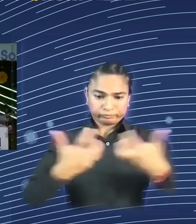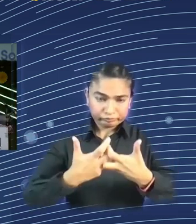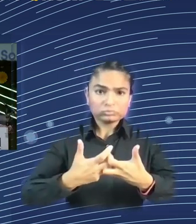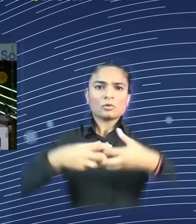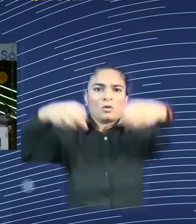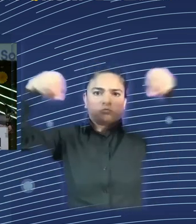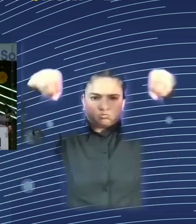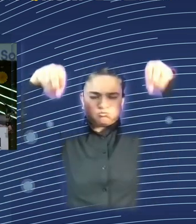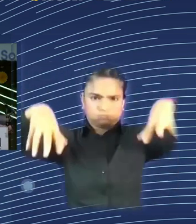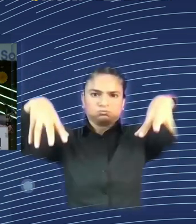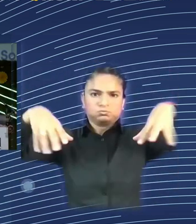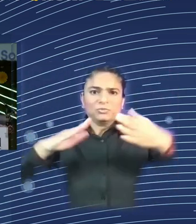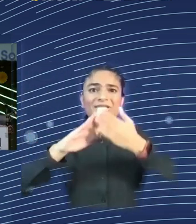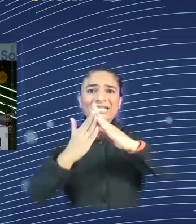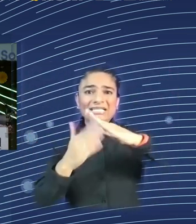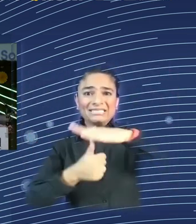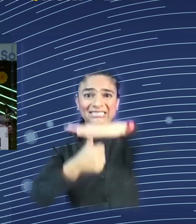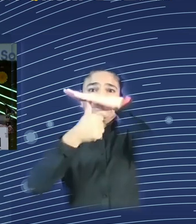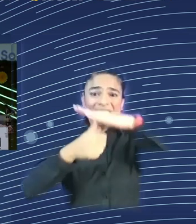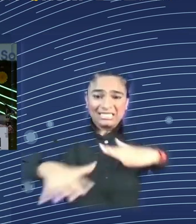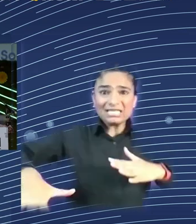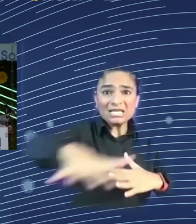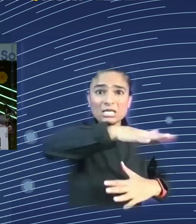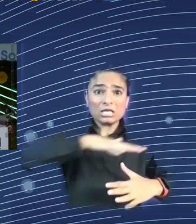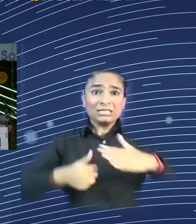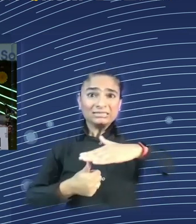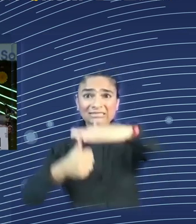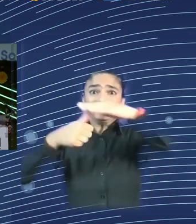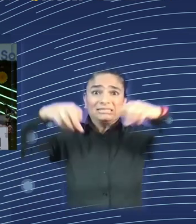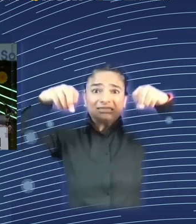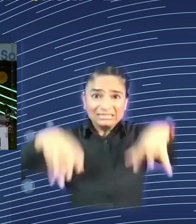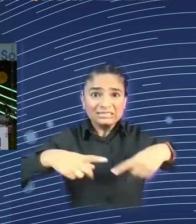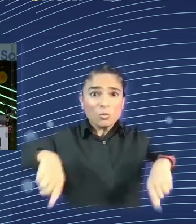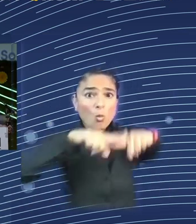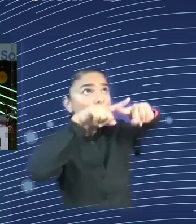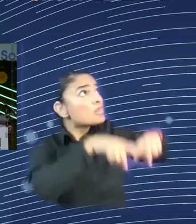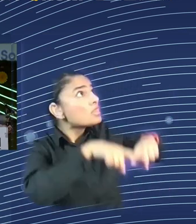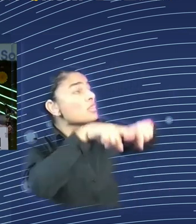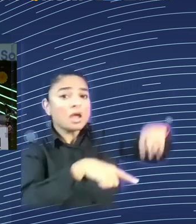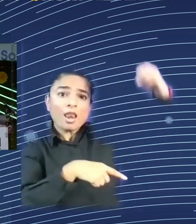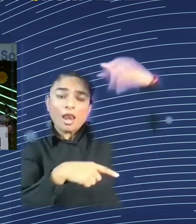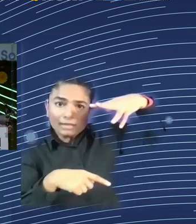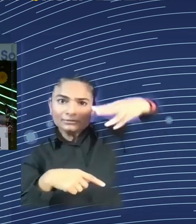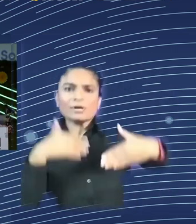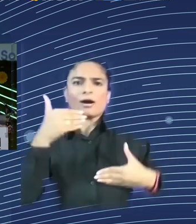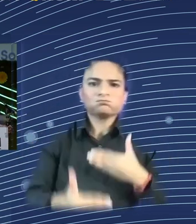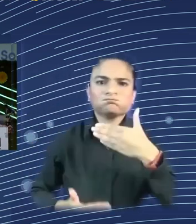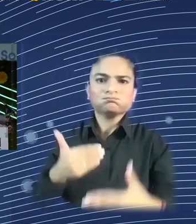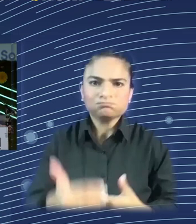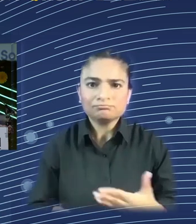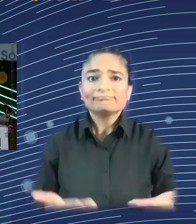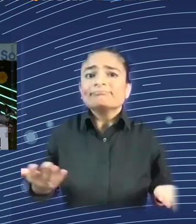And, of course, you know, especially if you view it together with the internal combustion engine that was being run on